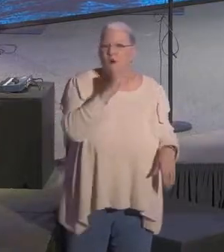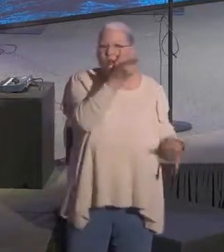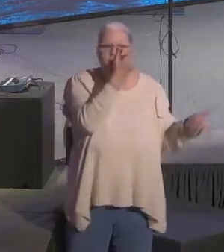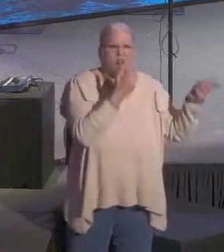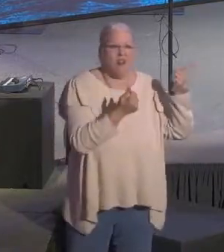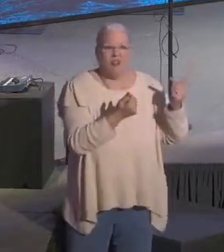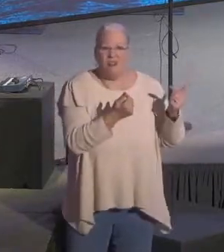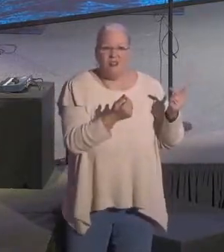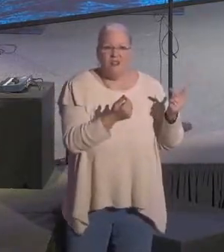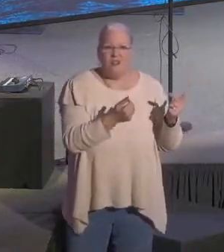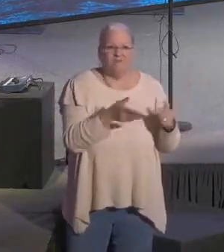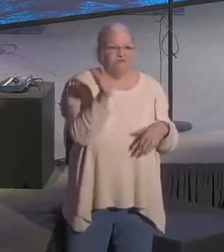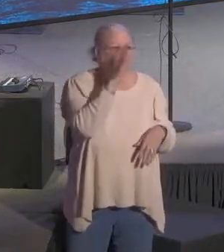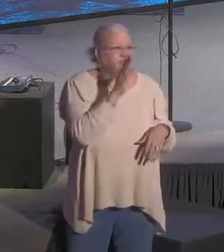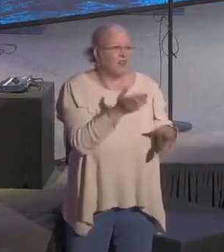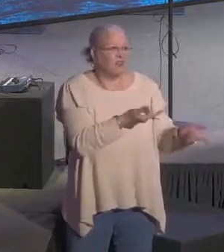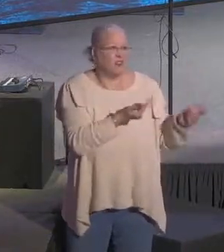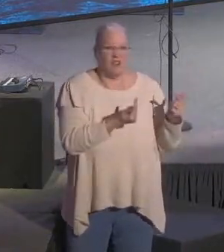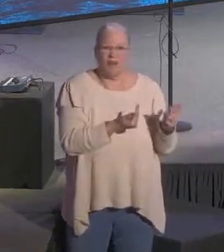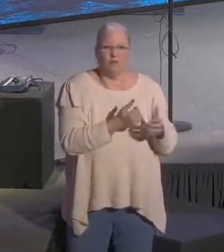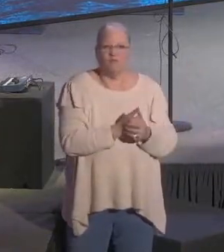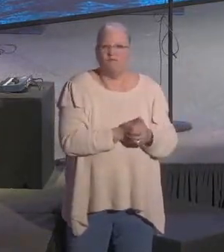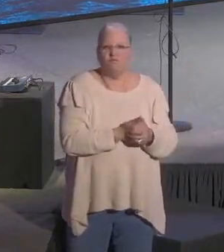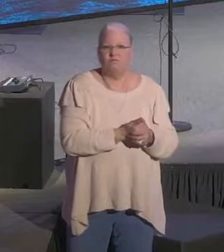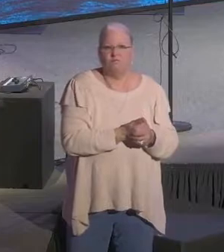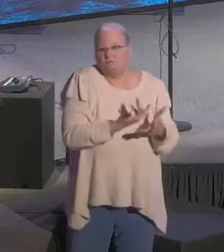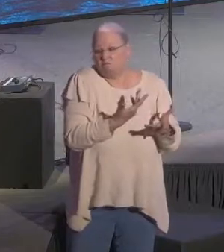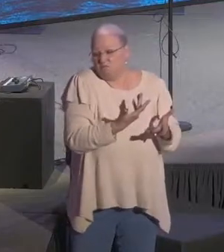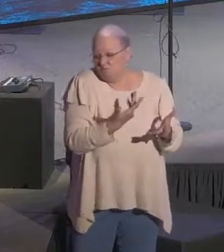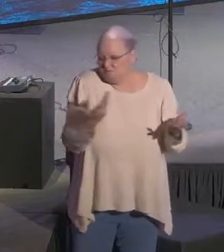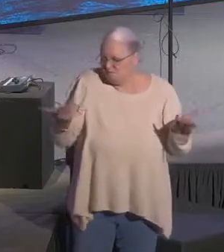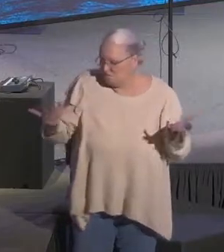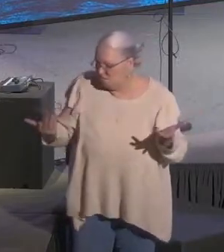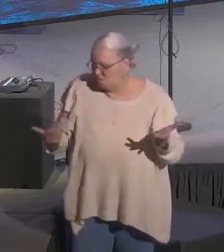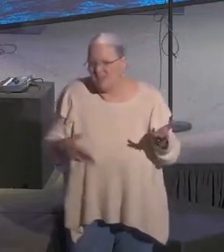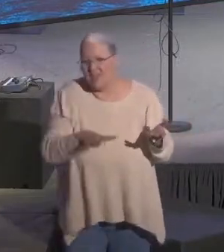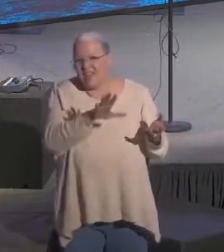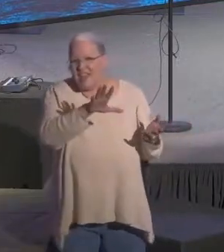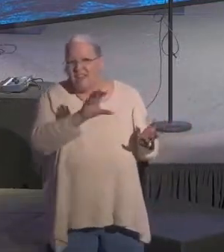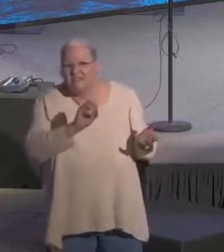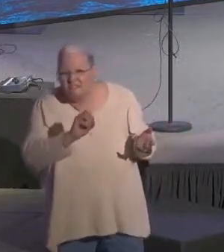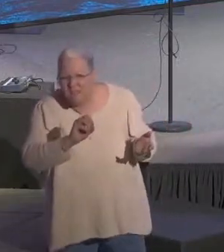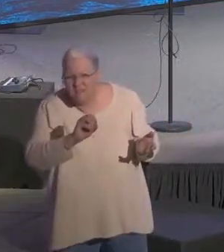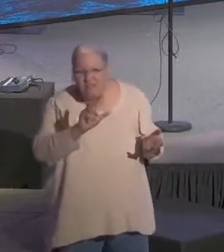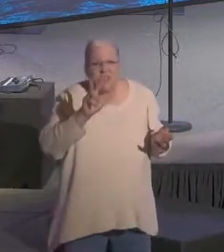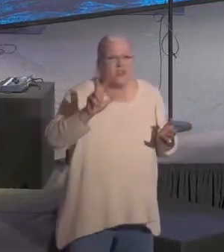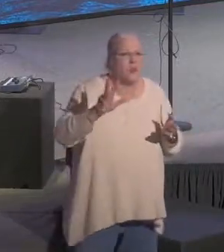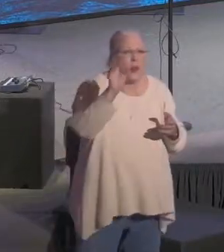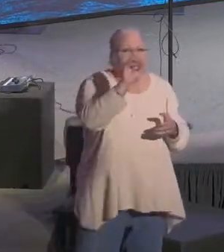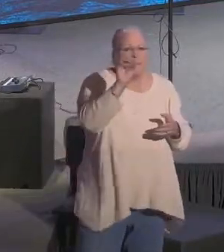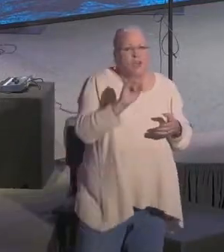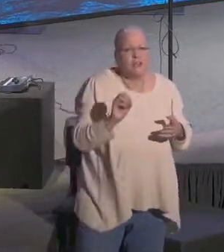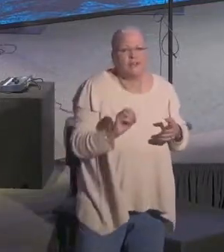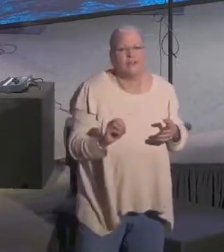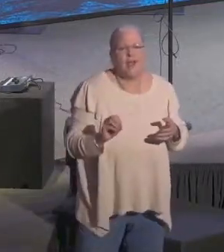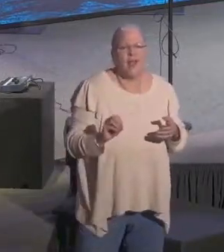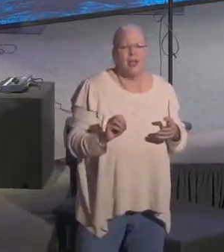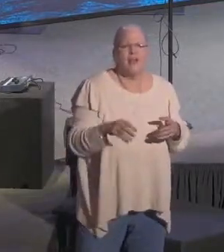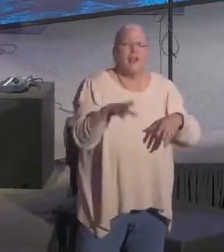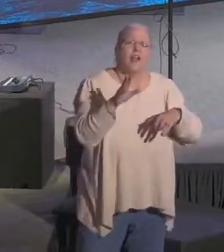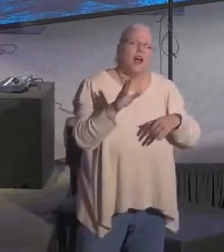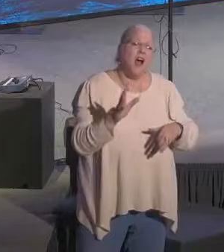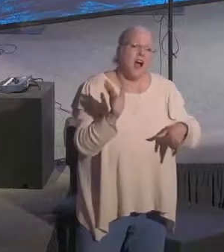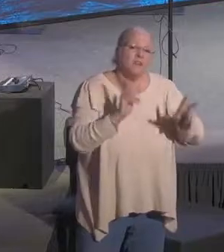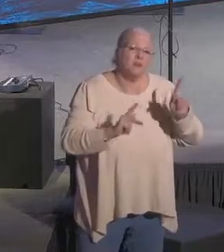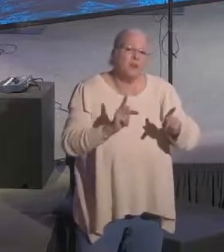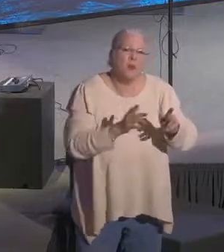came back after that. Never came back. 53%, according to the Barna organization, 53% of the